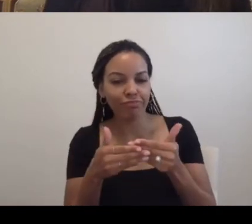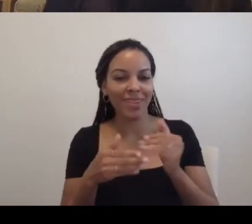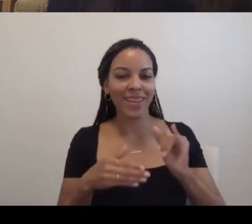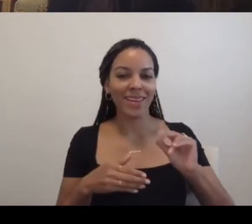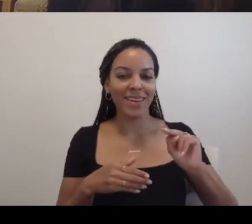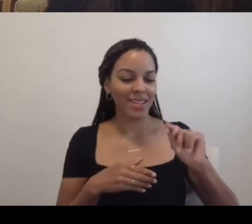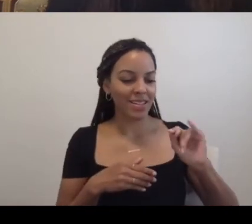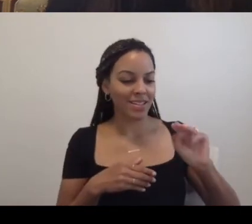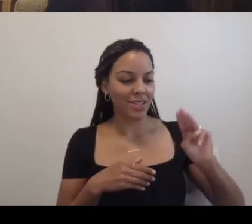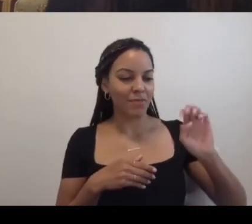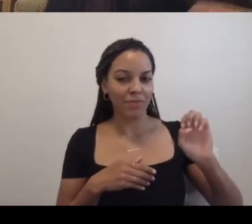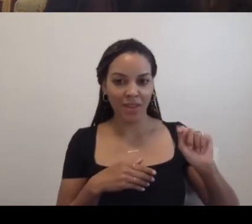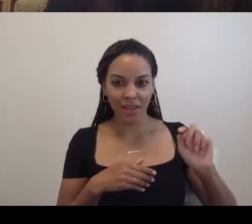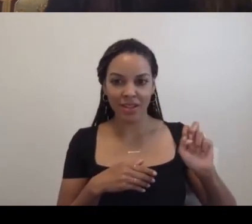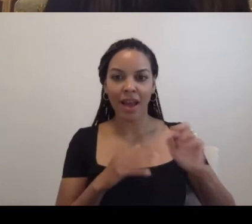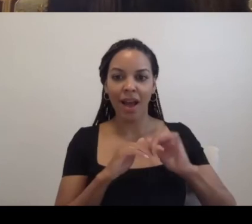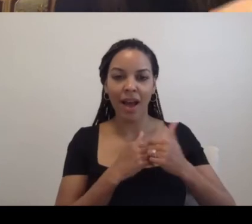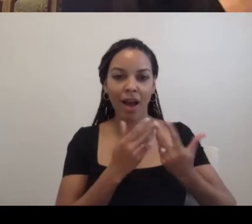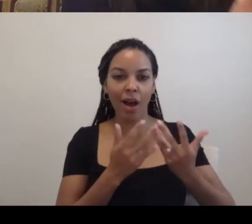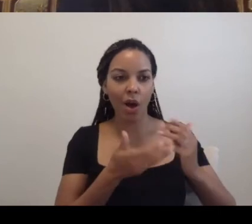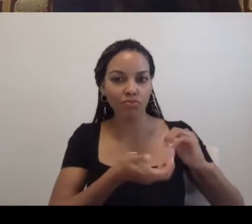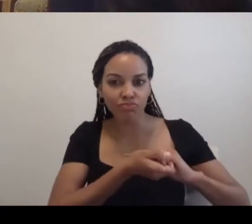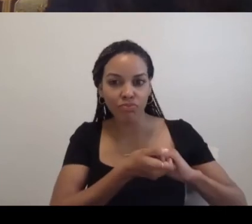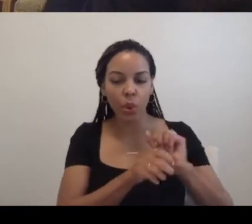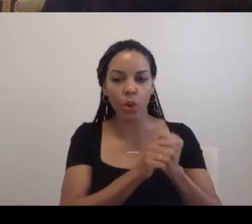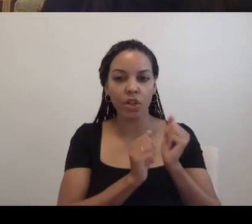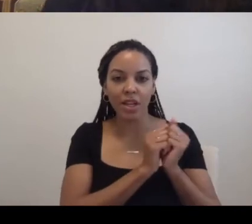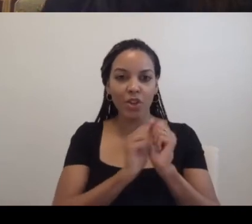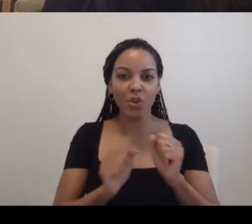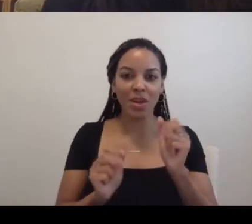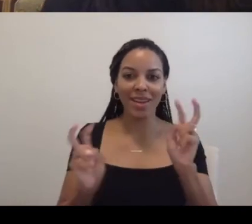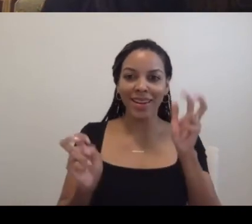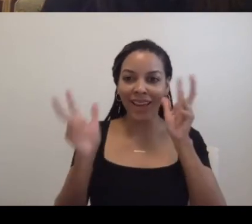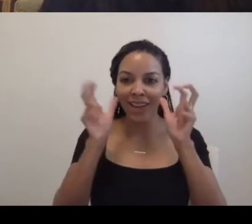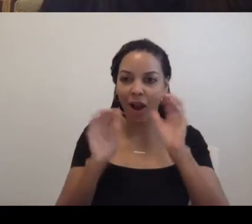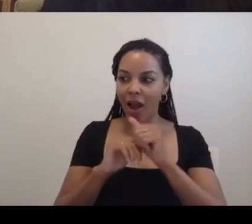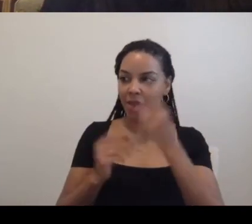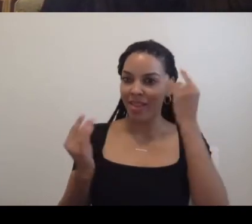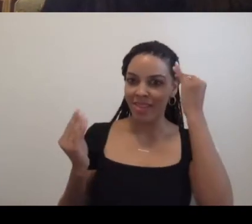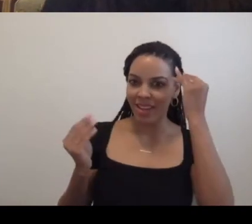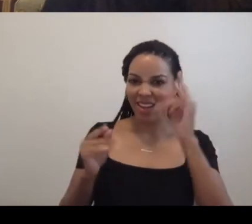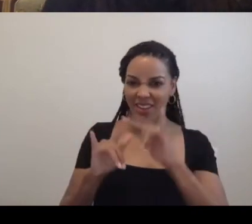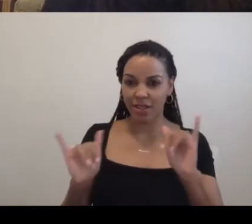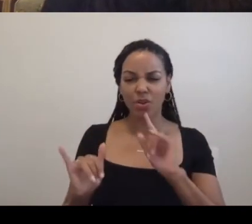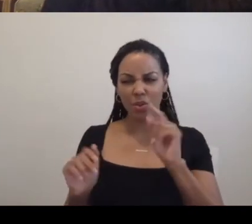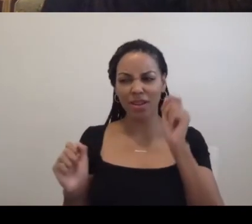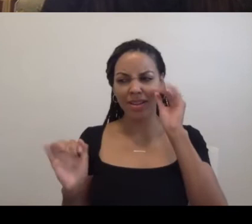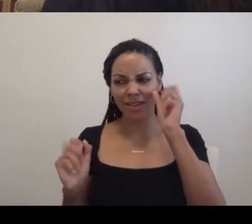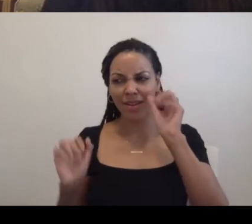with the others. So you can hear how they thought. So it's pretty amazing that kind of...